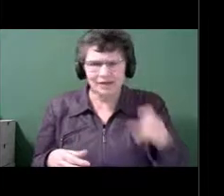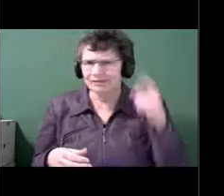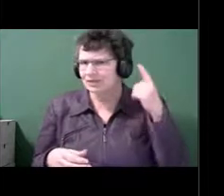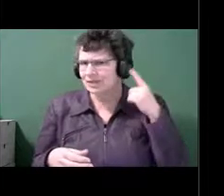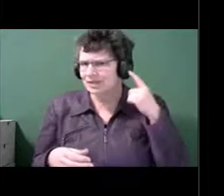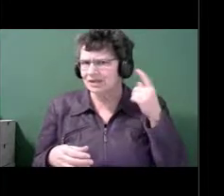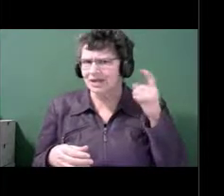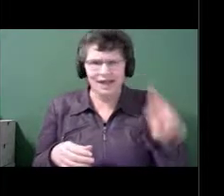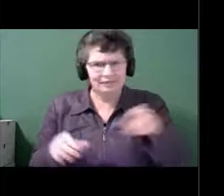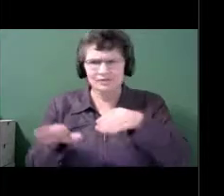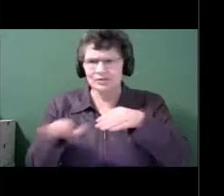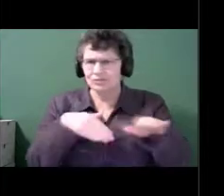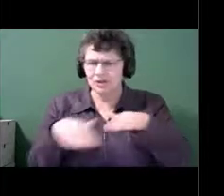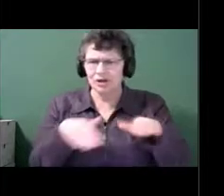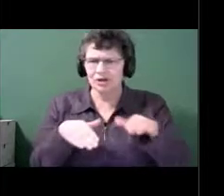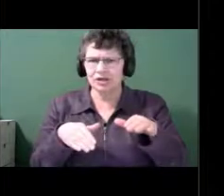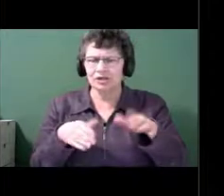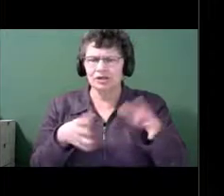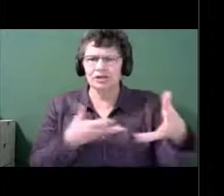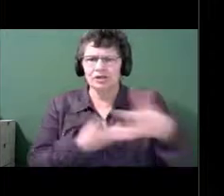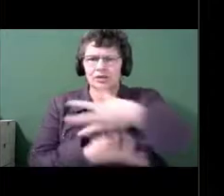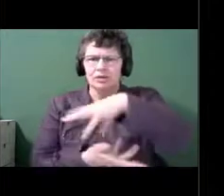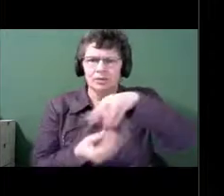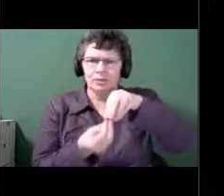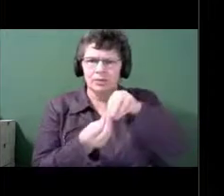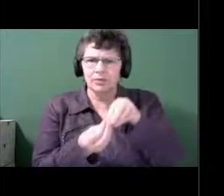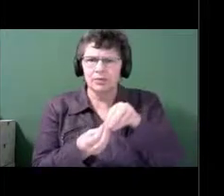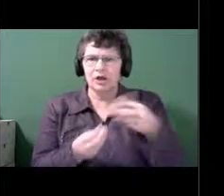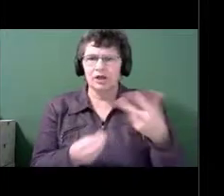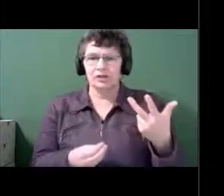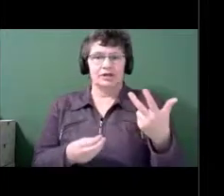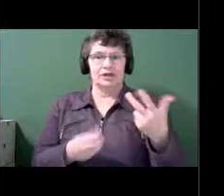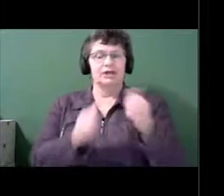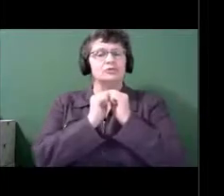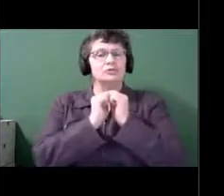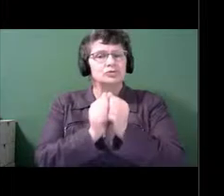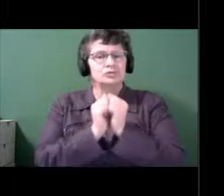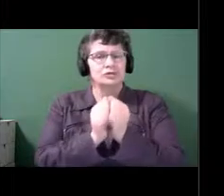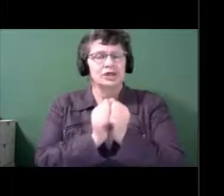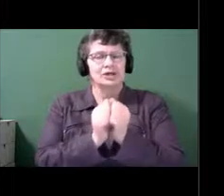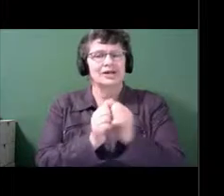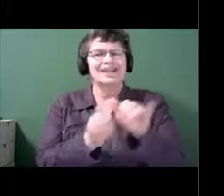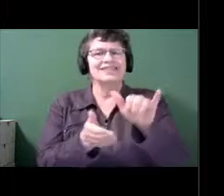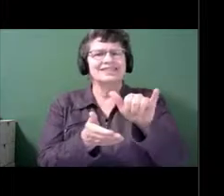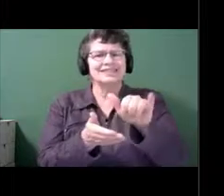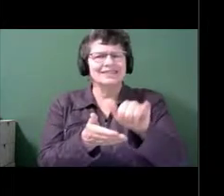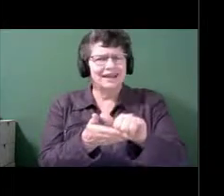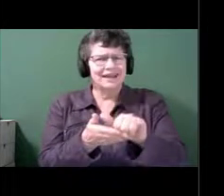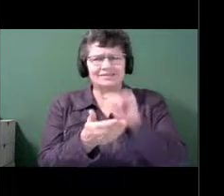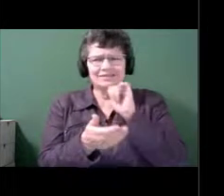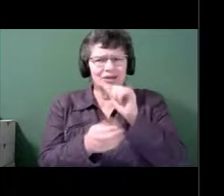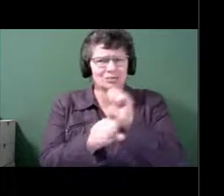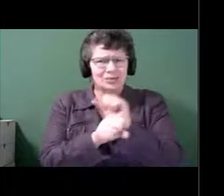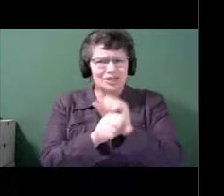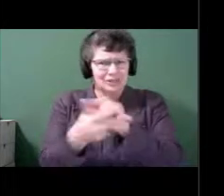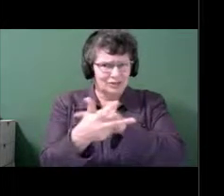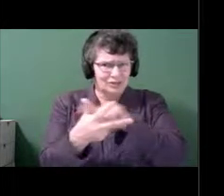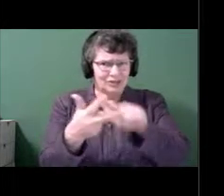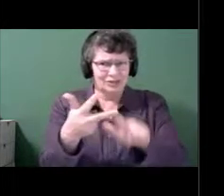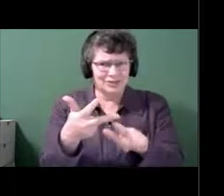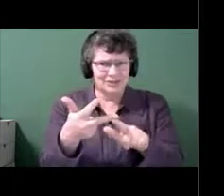work together. So it's kind of putting the whole thing together that affects us in everyday life. All right. Next slide.